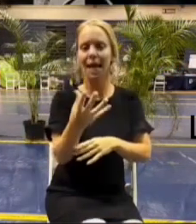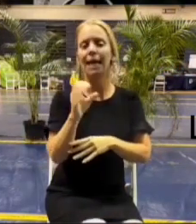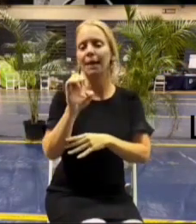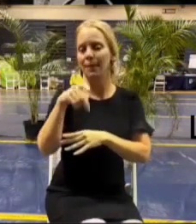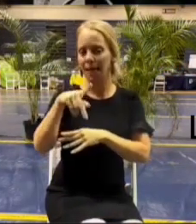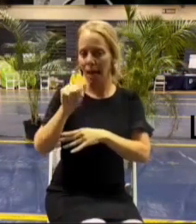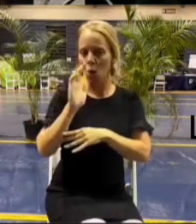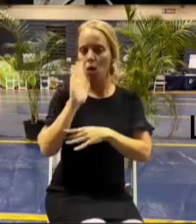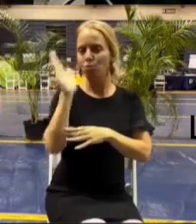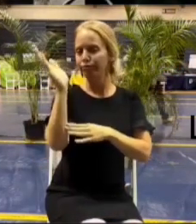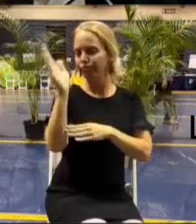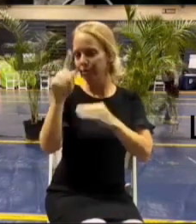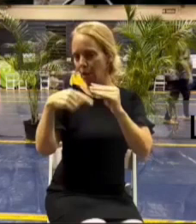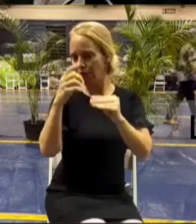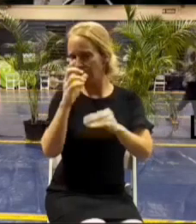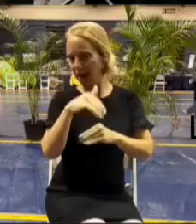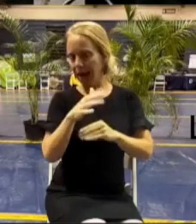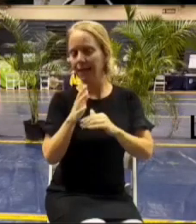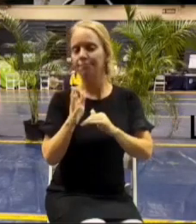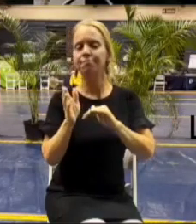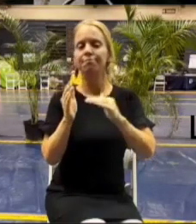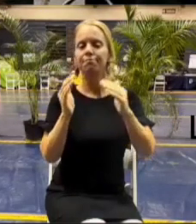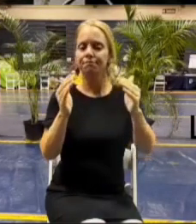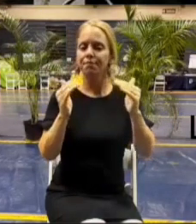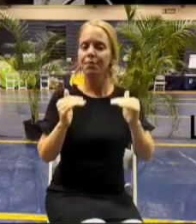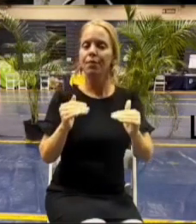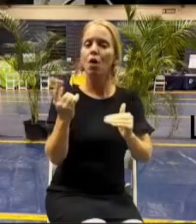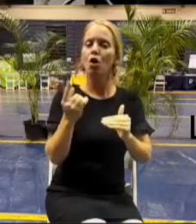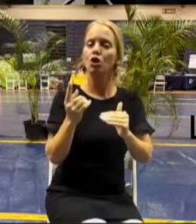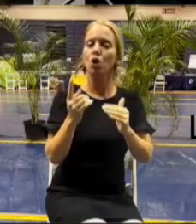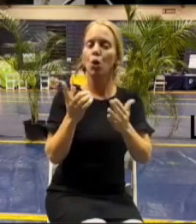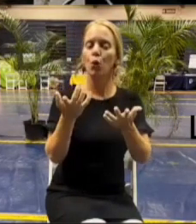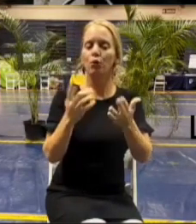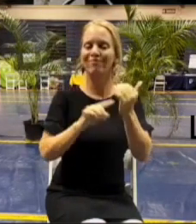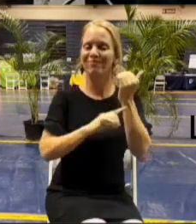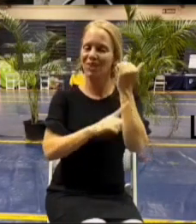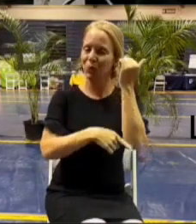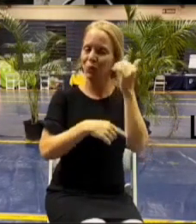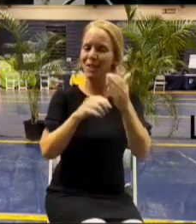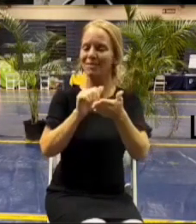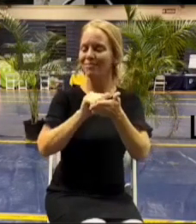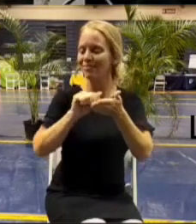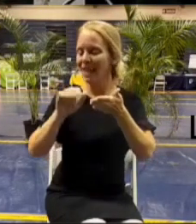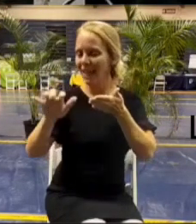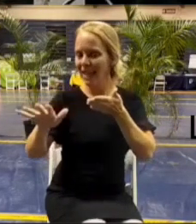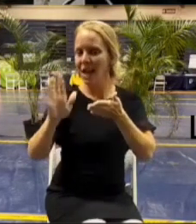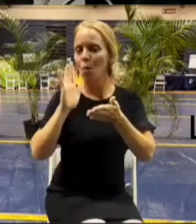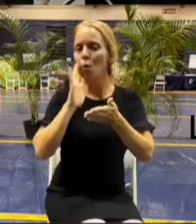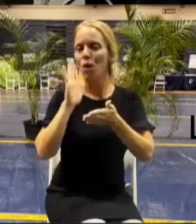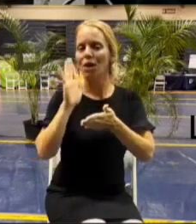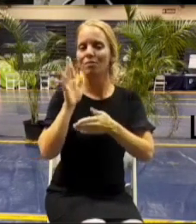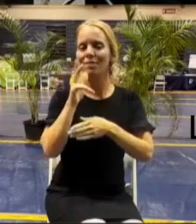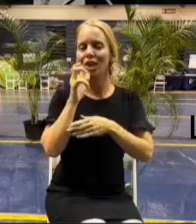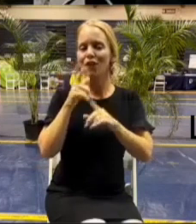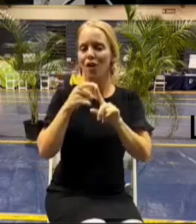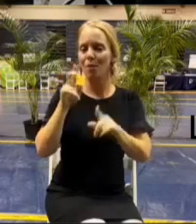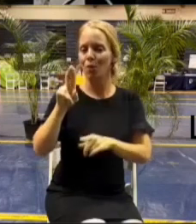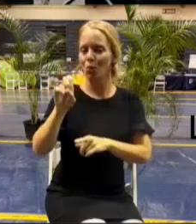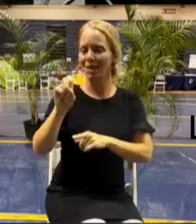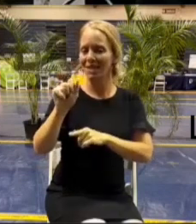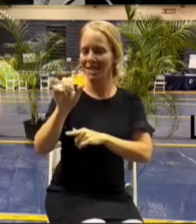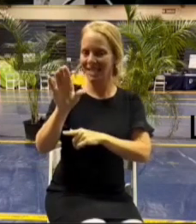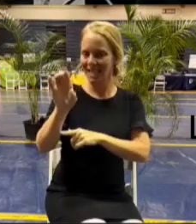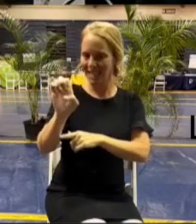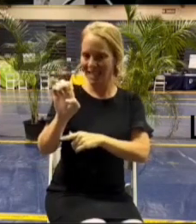we're also going to hear about our debris cleanup from Army Corps of Engineers and then we're going to go ahead and do what we normally do